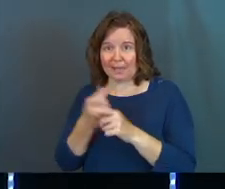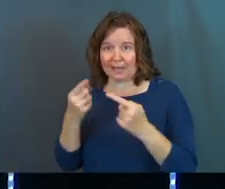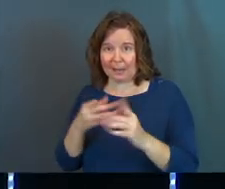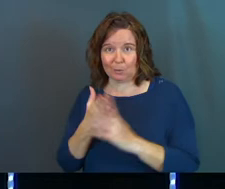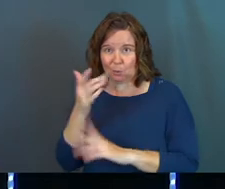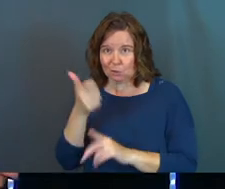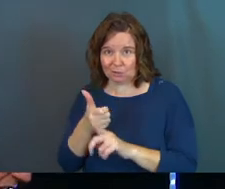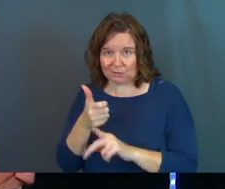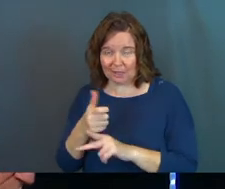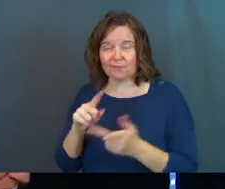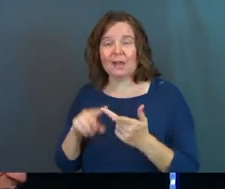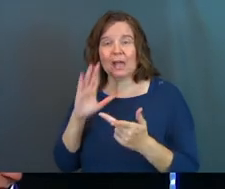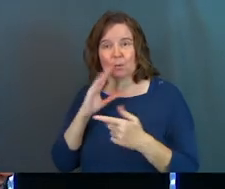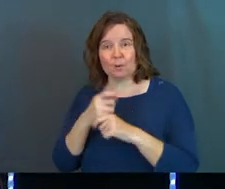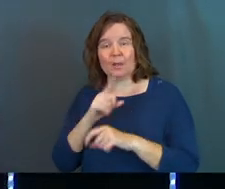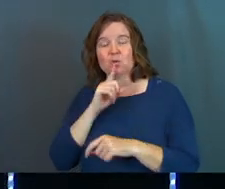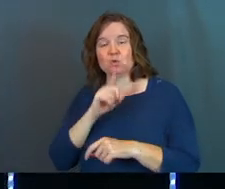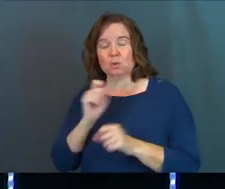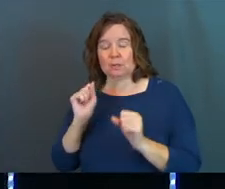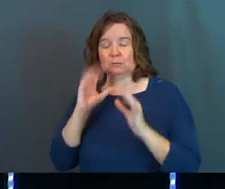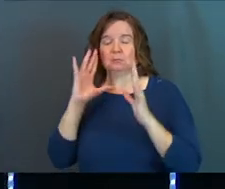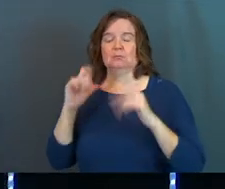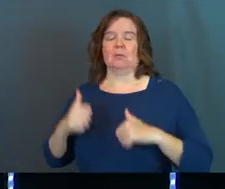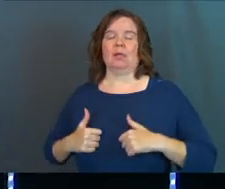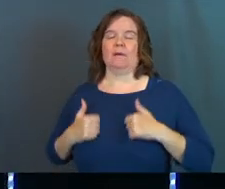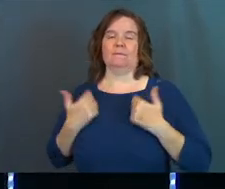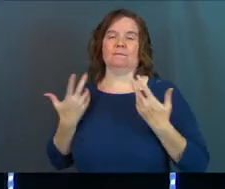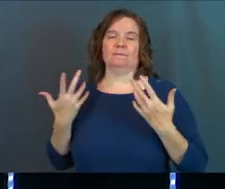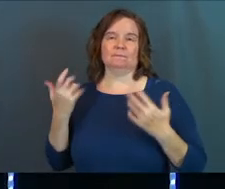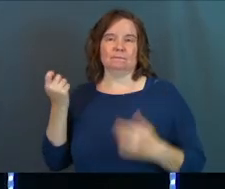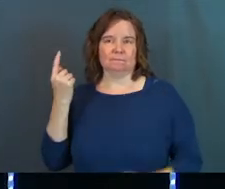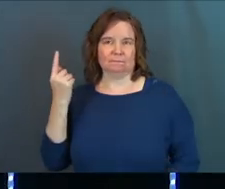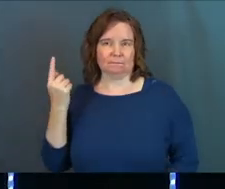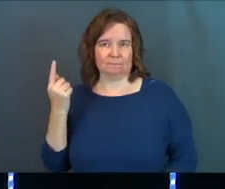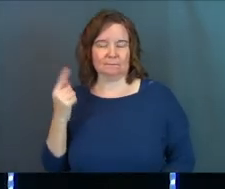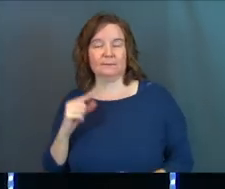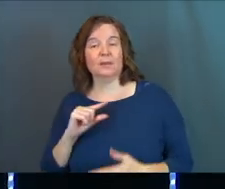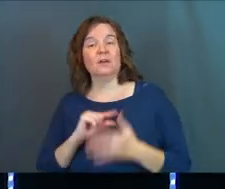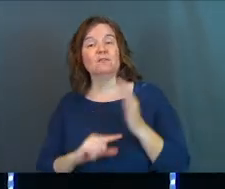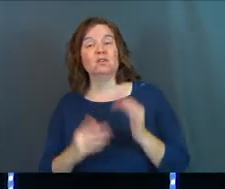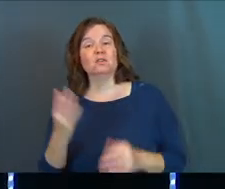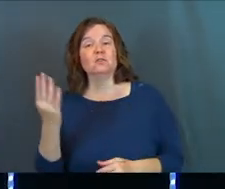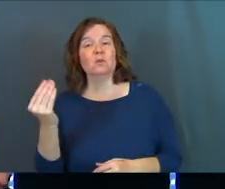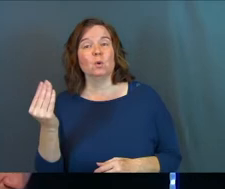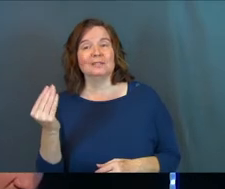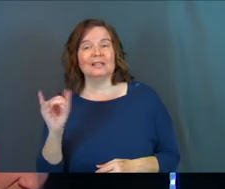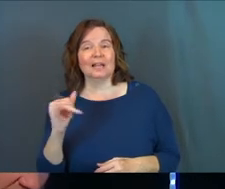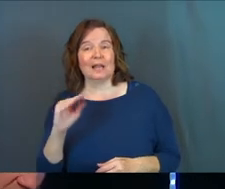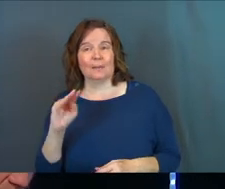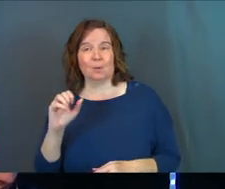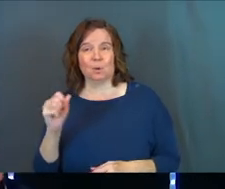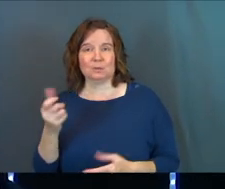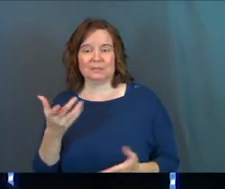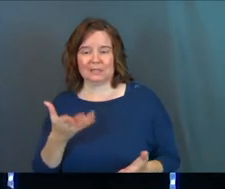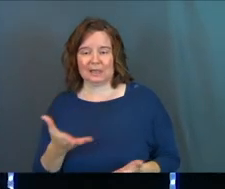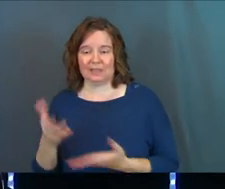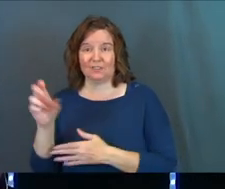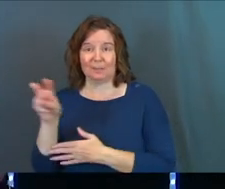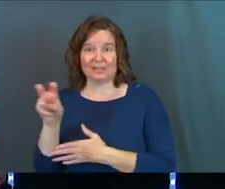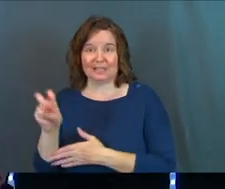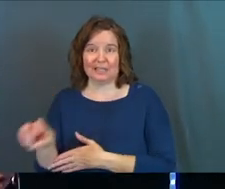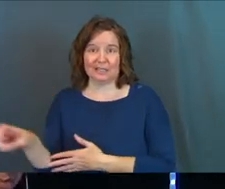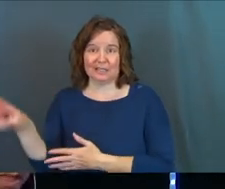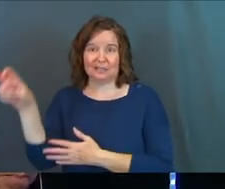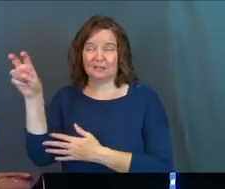efforts, and it will make you truly alive. Verse 14. Just as Moses lifted up the snake in the